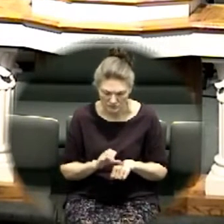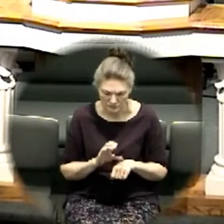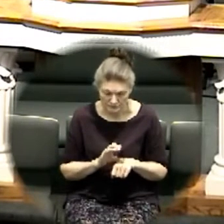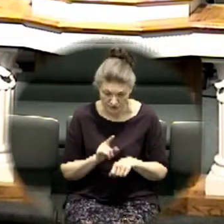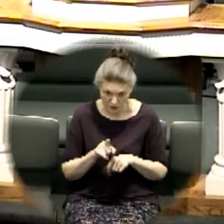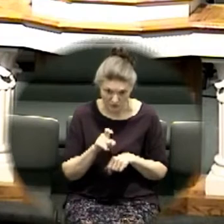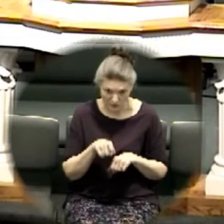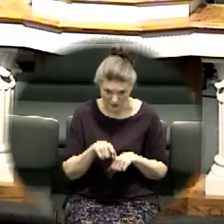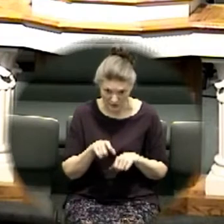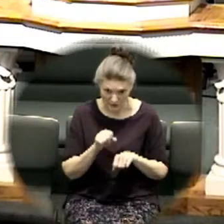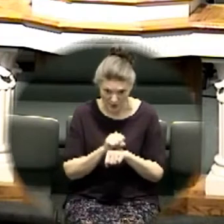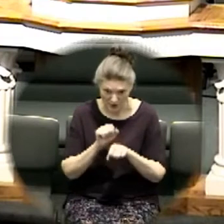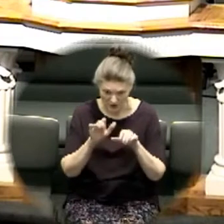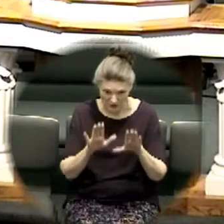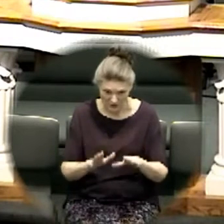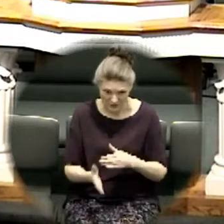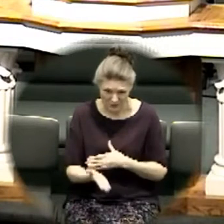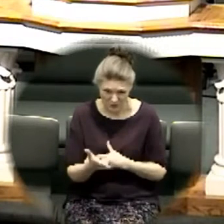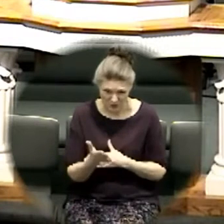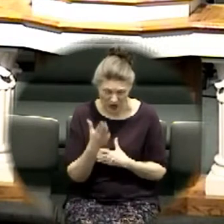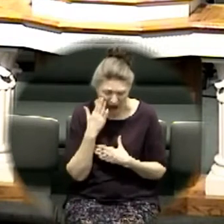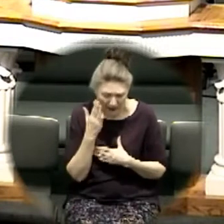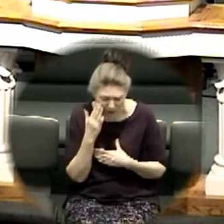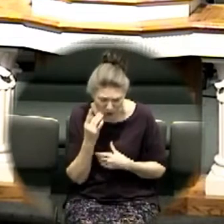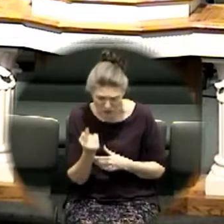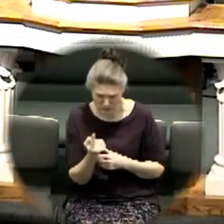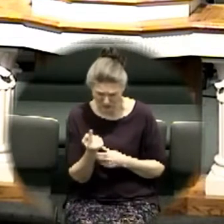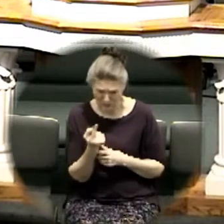do you need a miracle this morning I know somebody who does